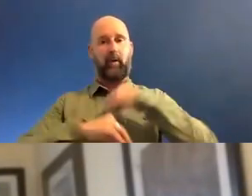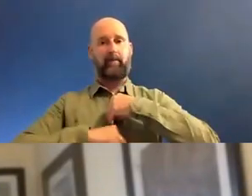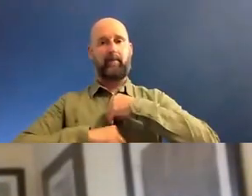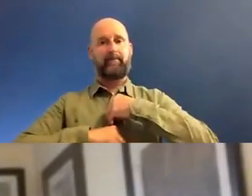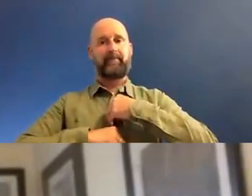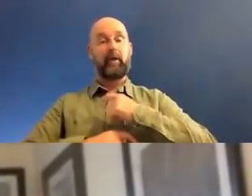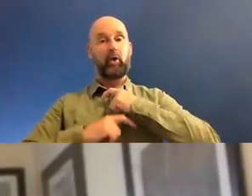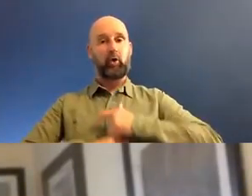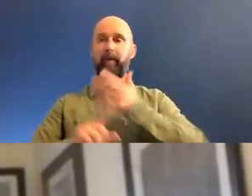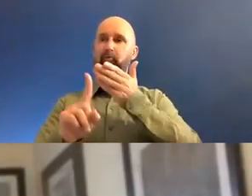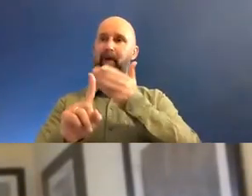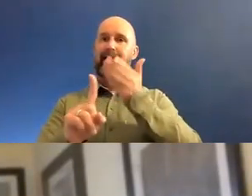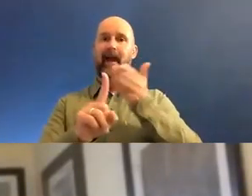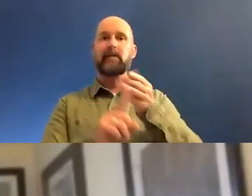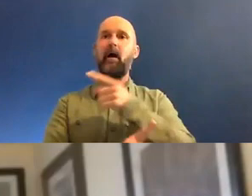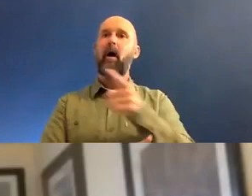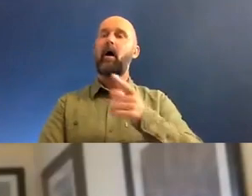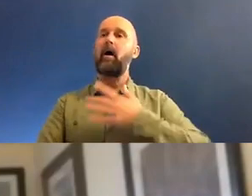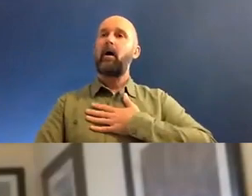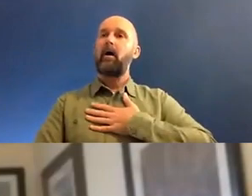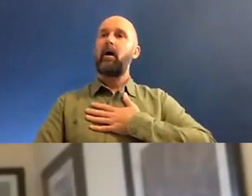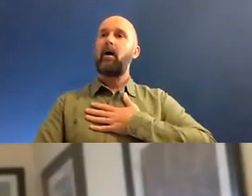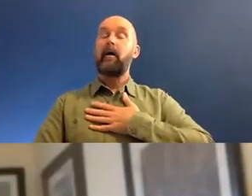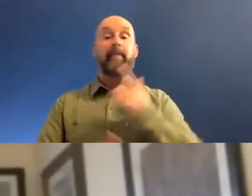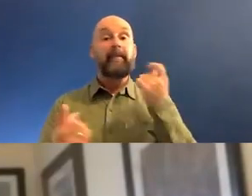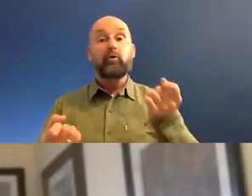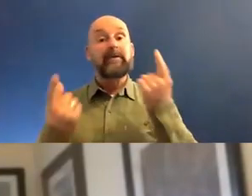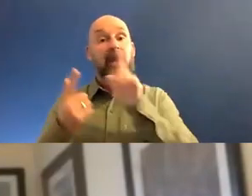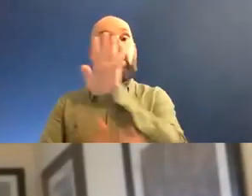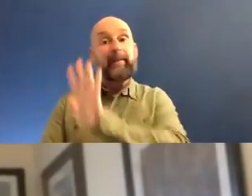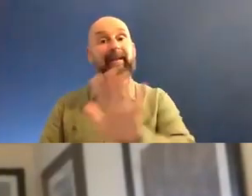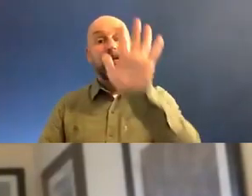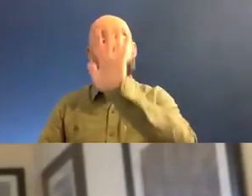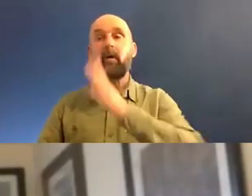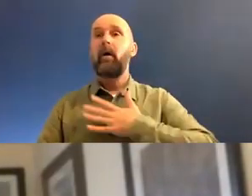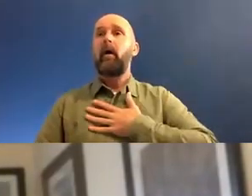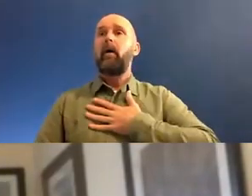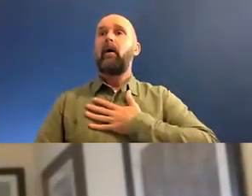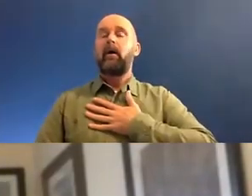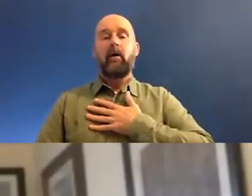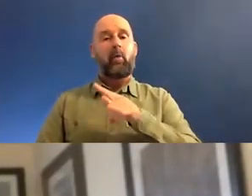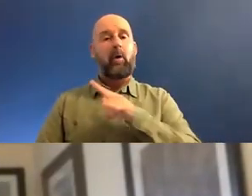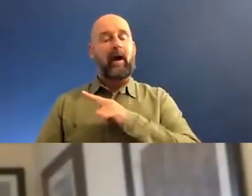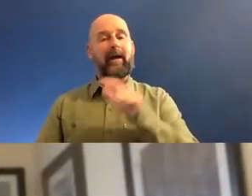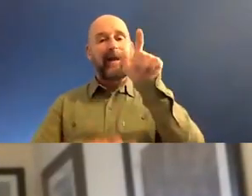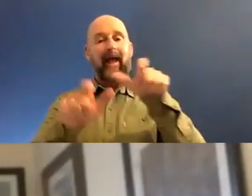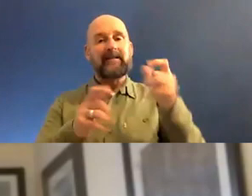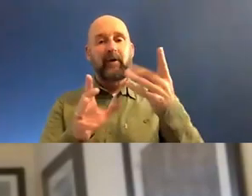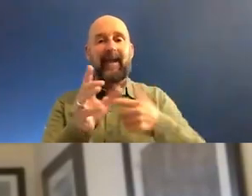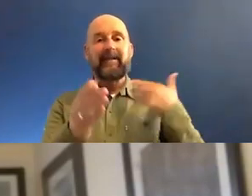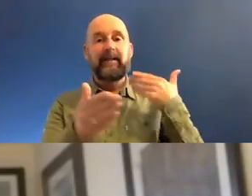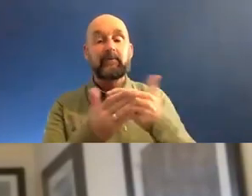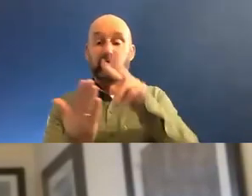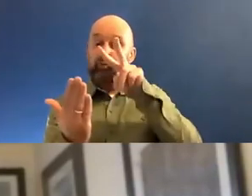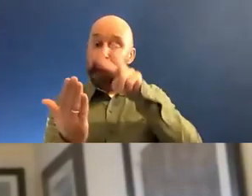recognize that, that bit of humanity, even if you don't understand it. So lots of my clients, the first 10 years couldn't read Arabic,